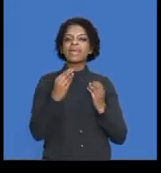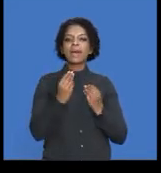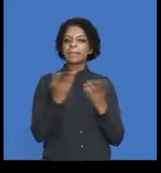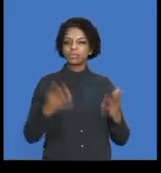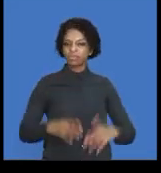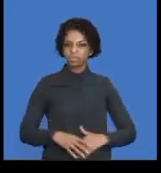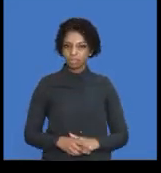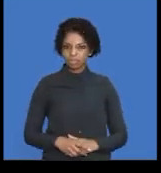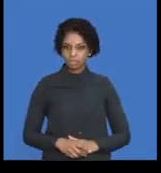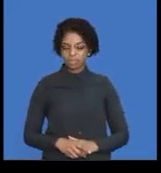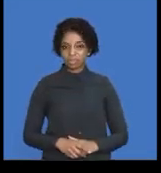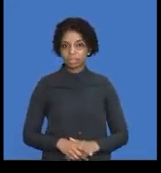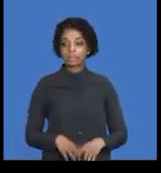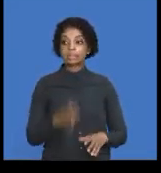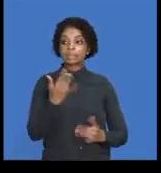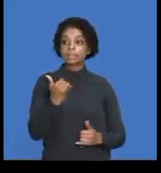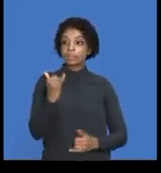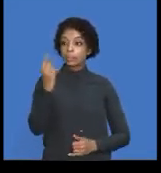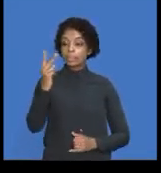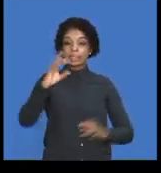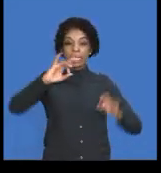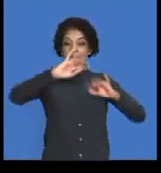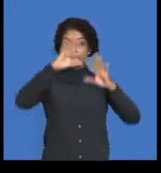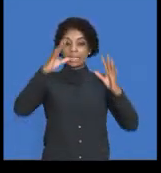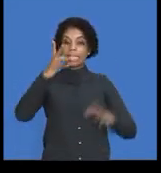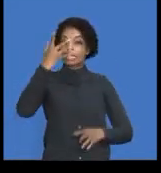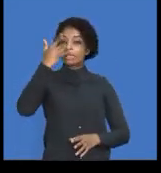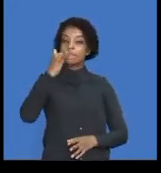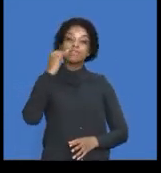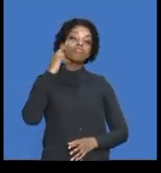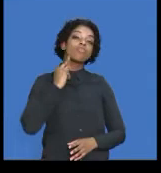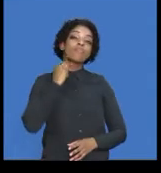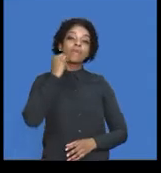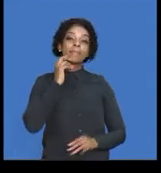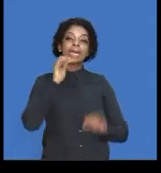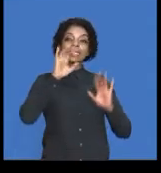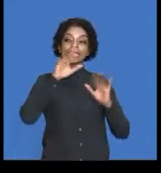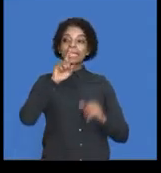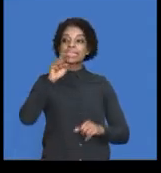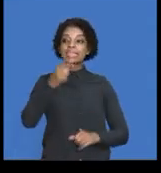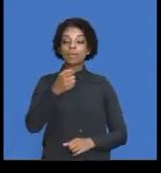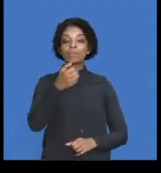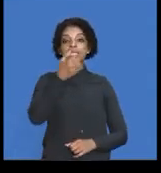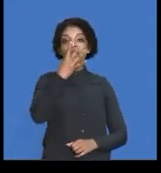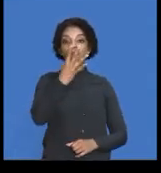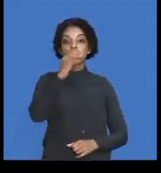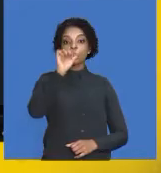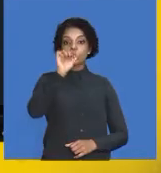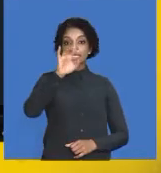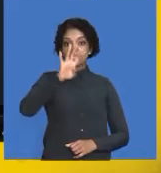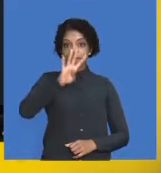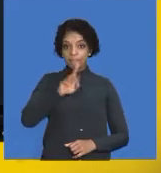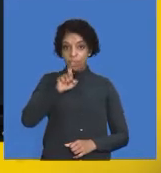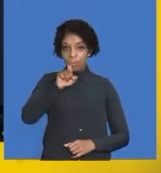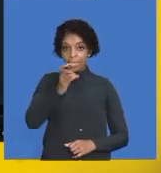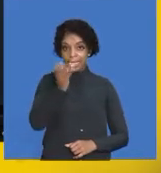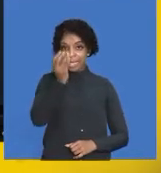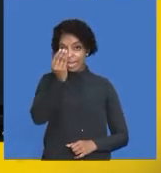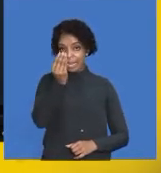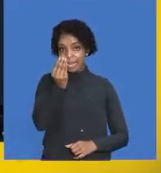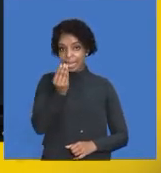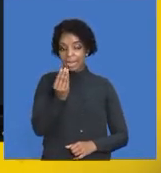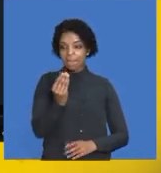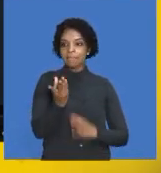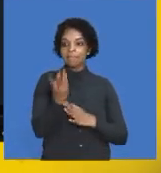that if the November figure is 10,464, that is your figure which